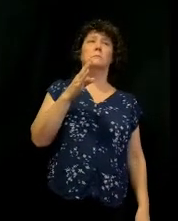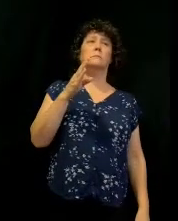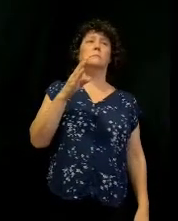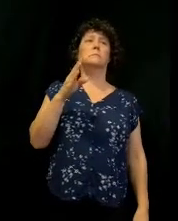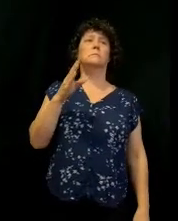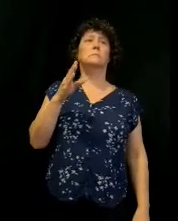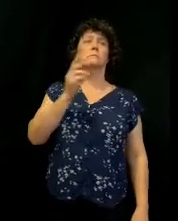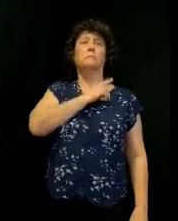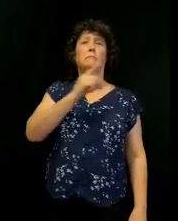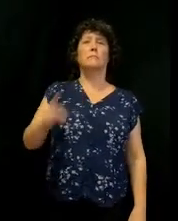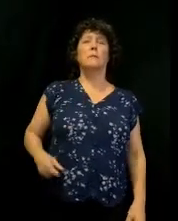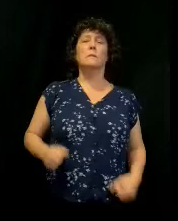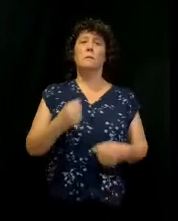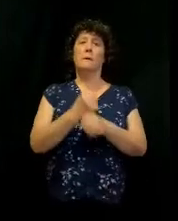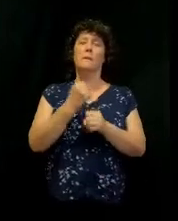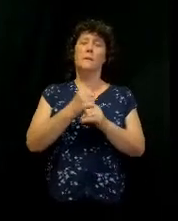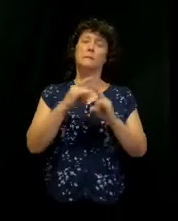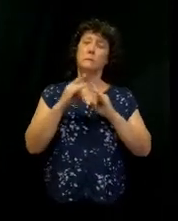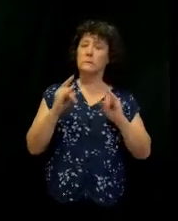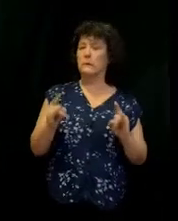David makes a tent.